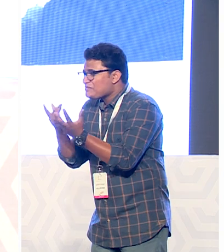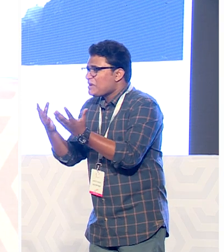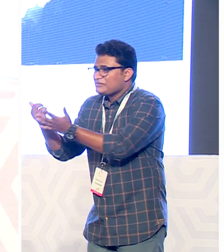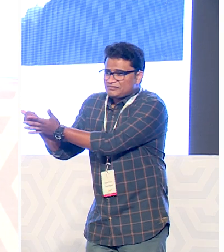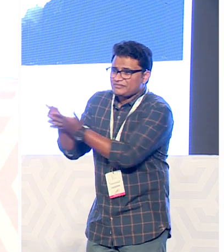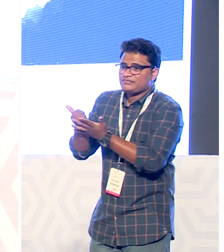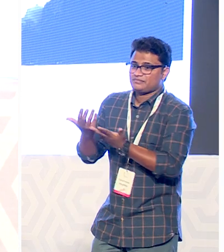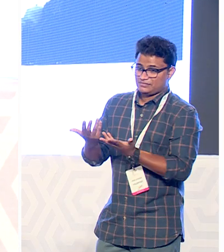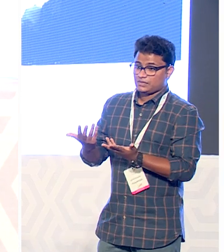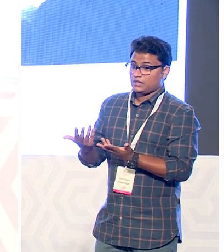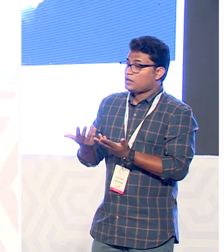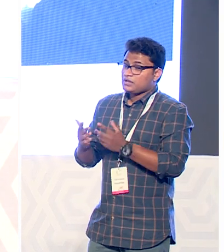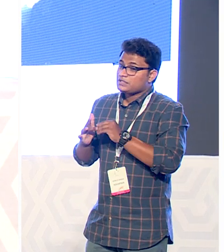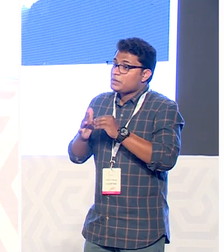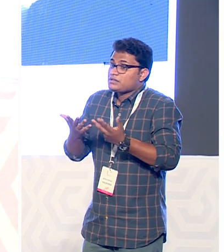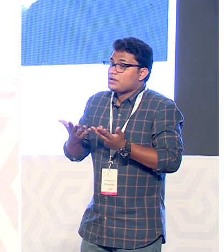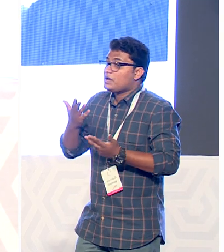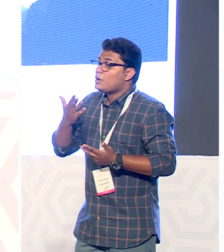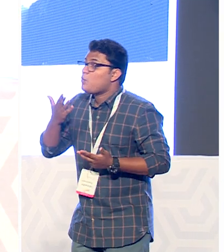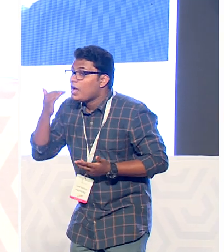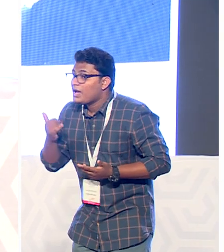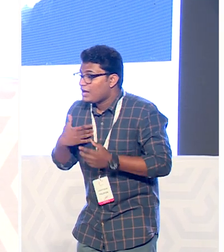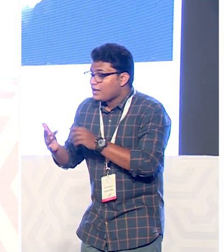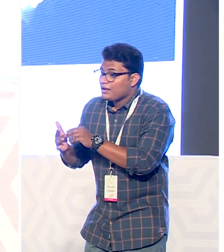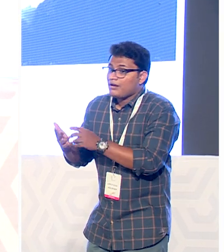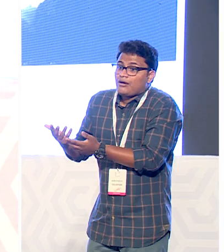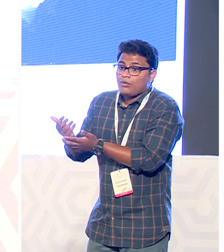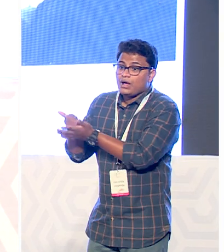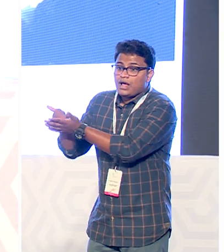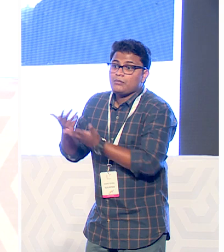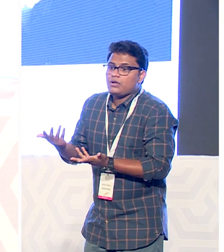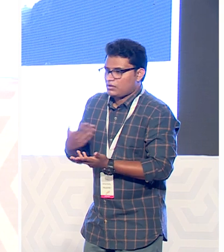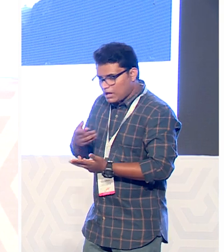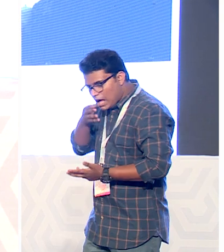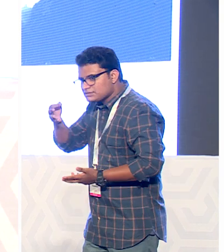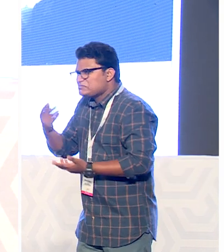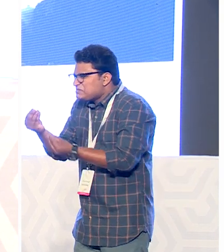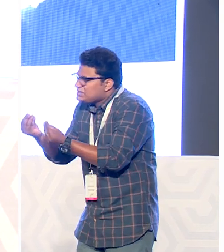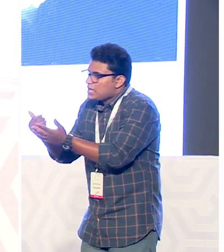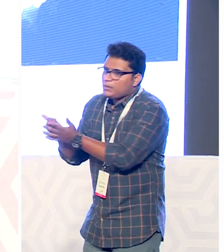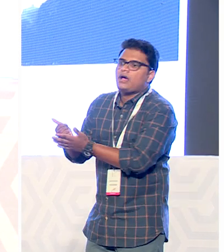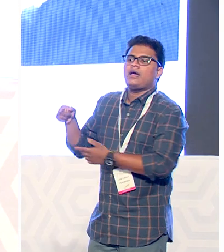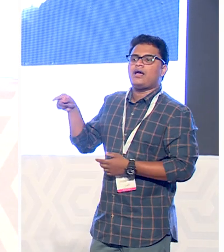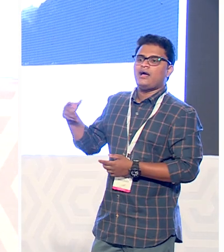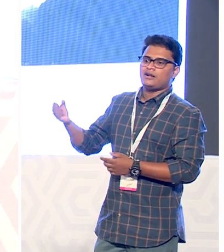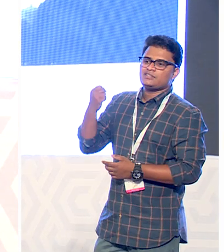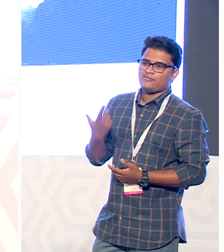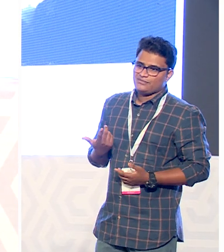especially because I asked for it and I am very grateful for all the help I got